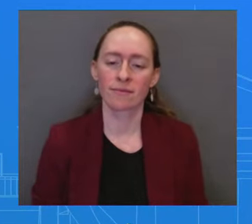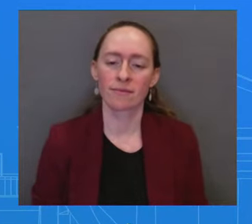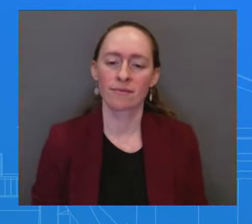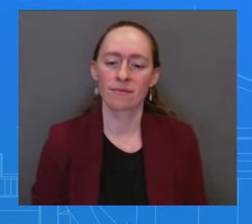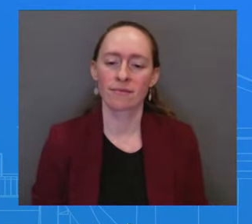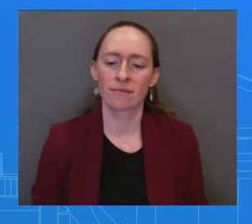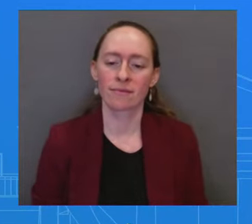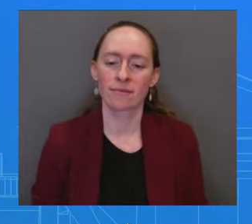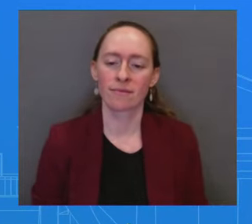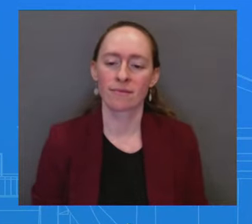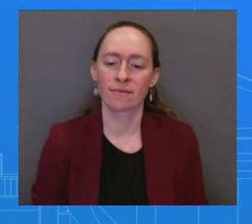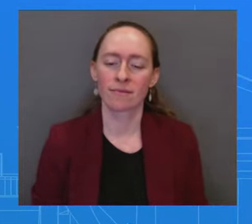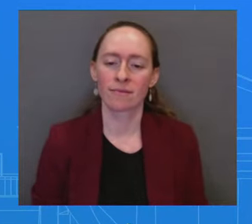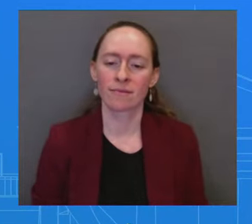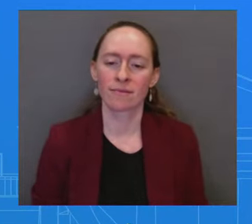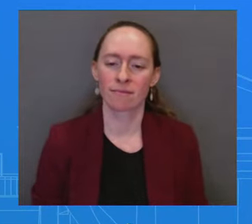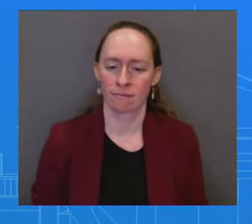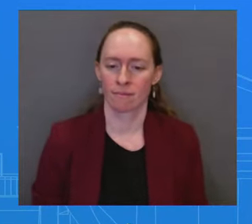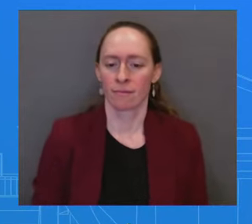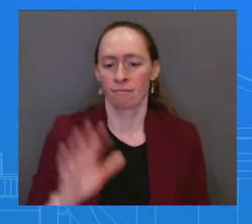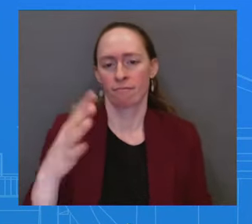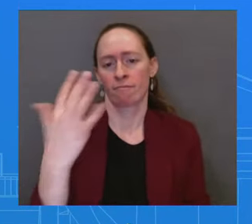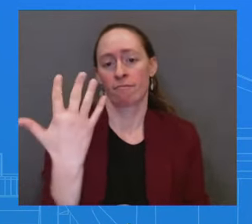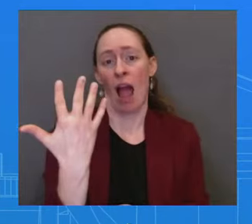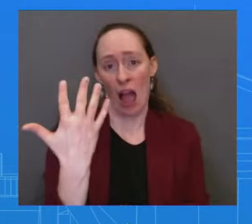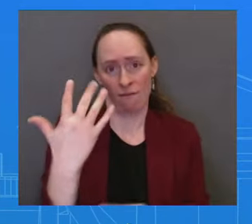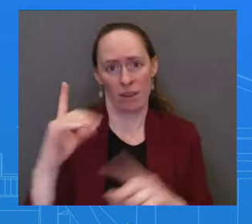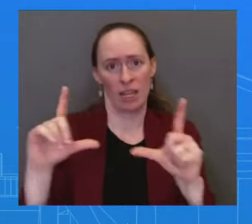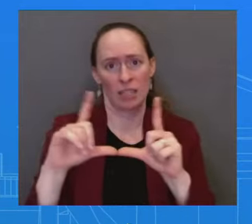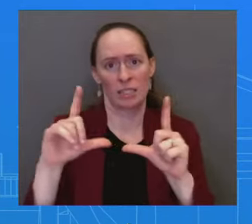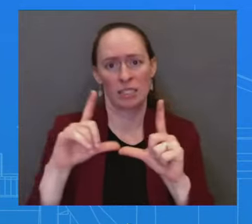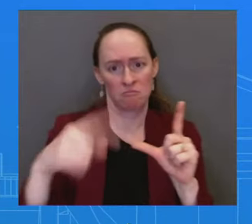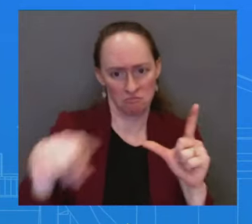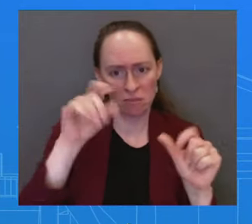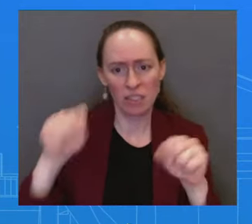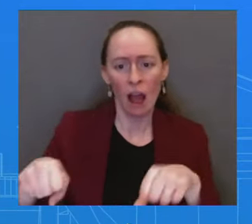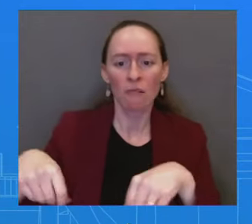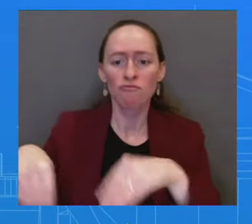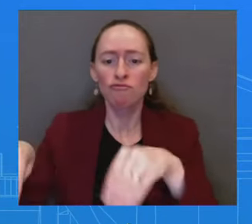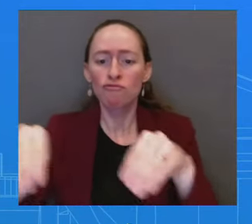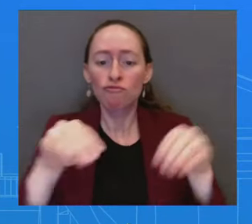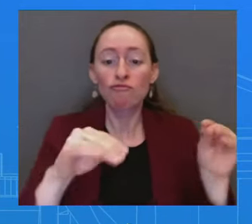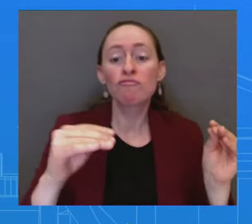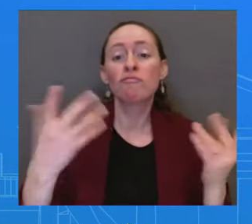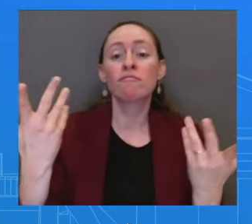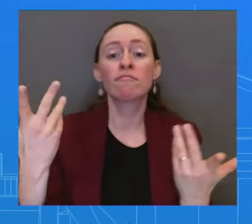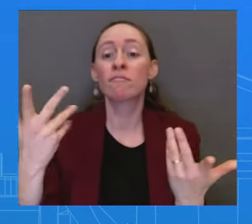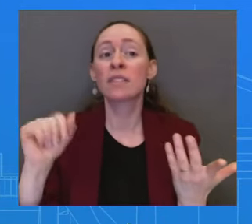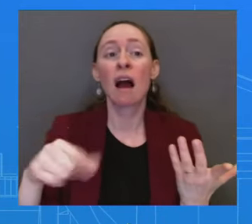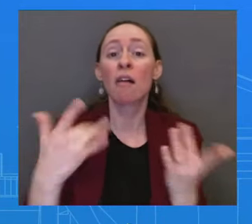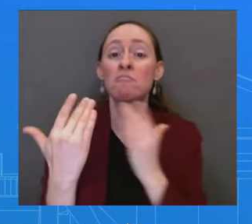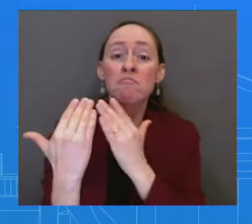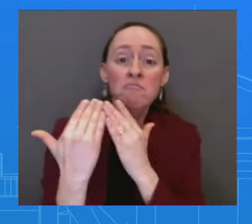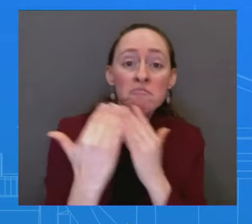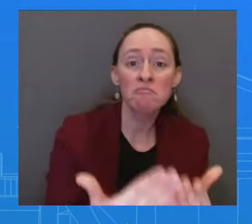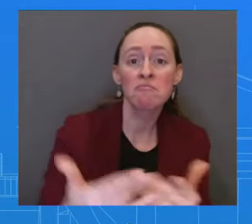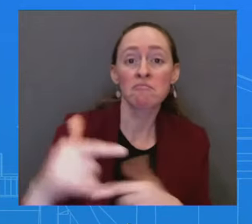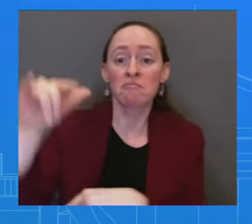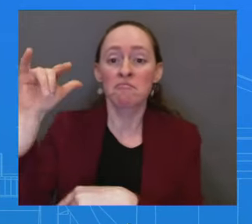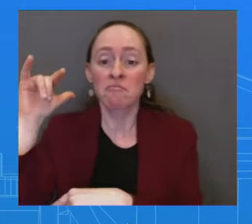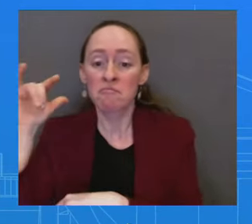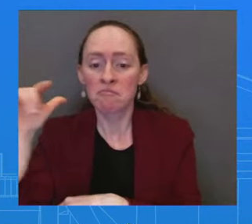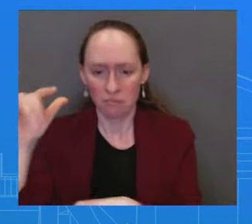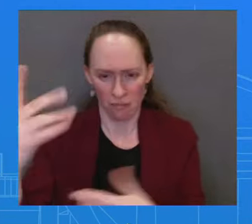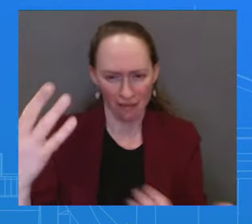as fees from people leaving airports. Again, it's a question around the revenue to do their operations. I'm happy to refer you to